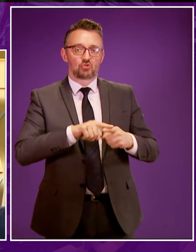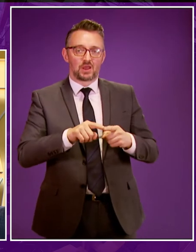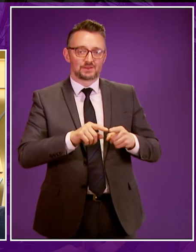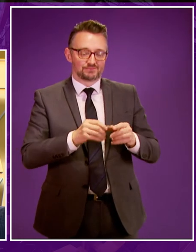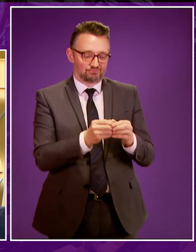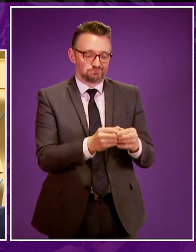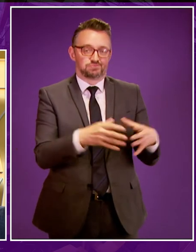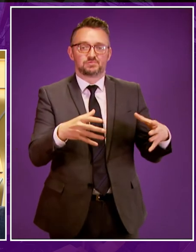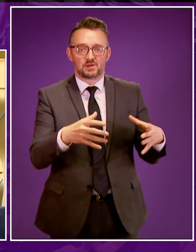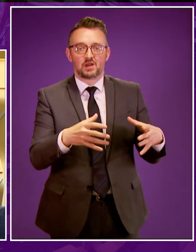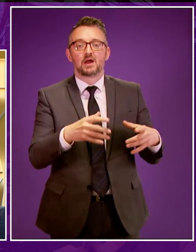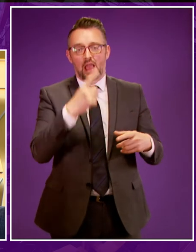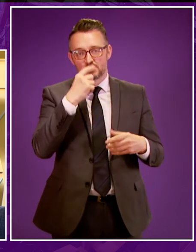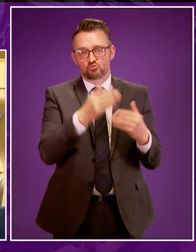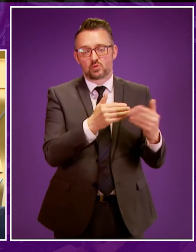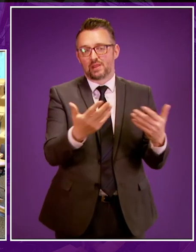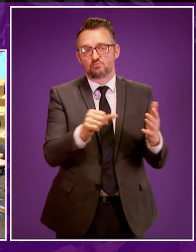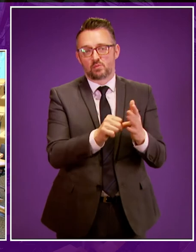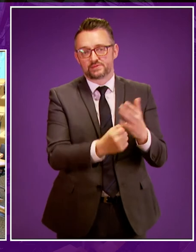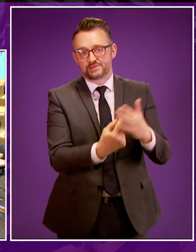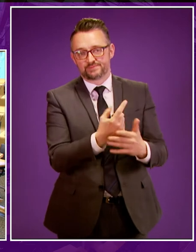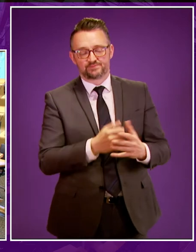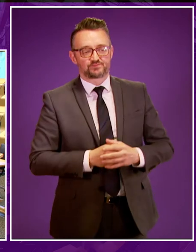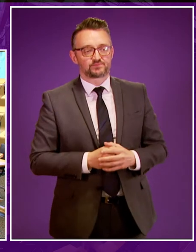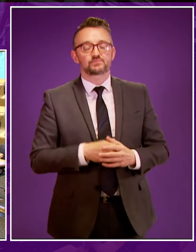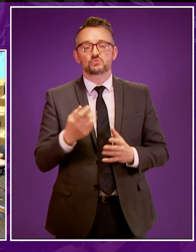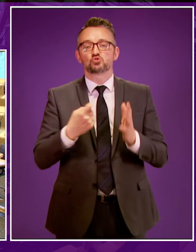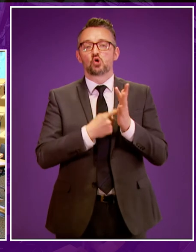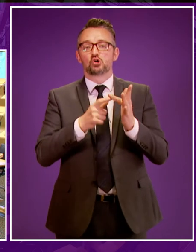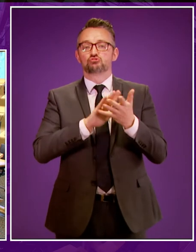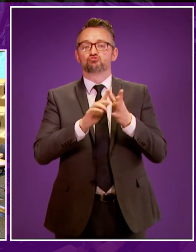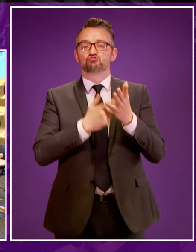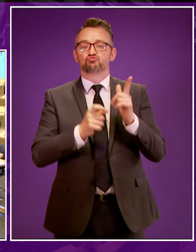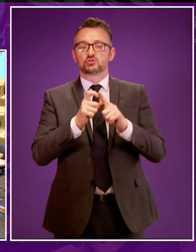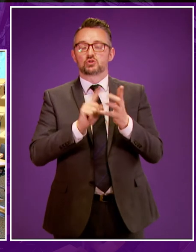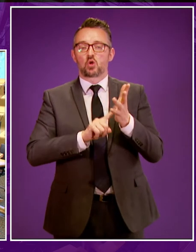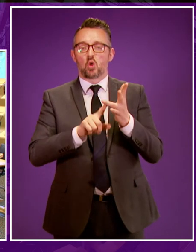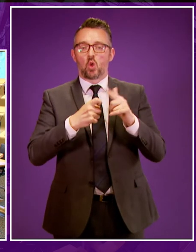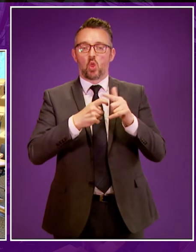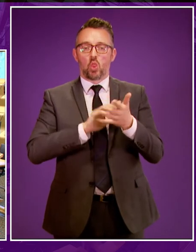which would hopefully address the very point he raises Richard Lockhead followed by Mike Rumbles